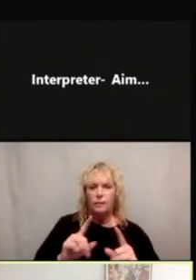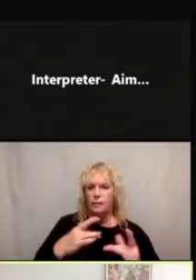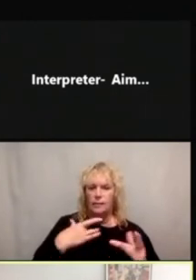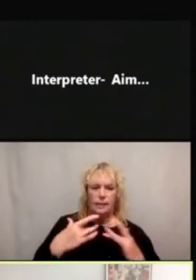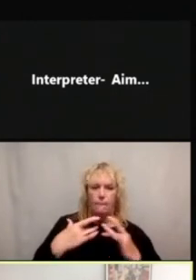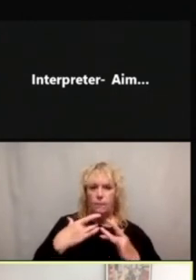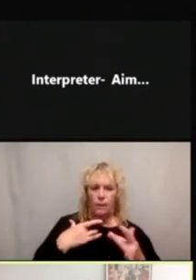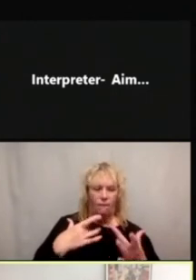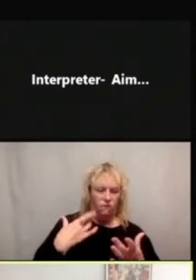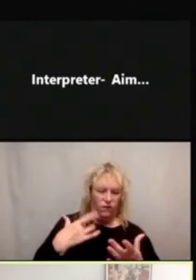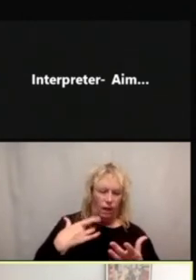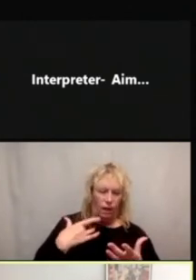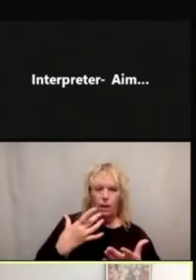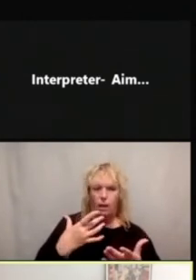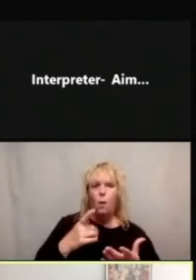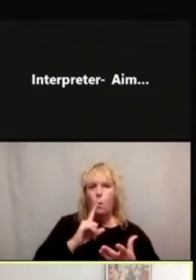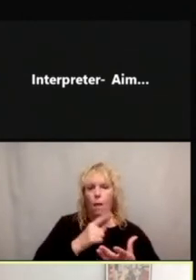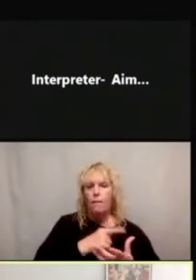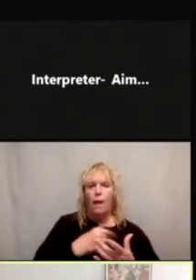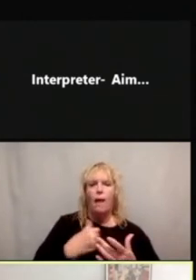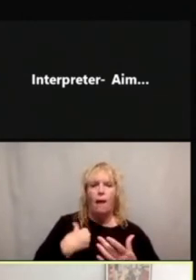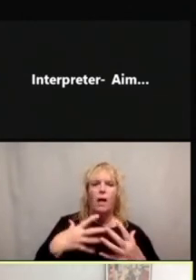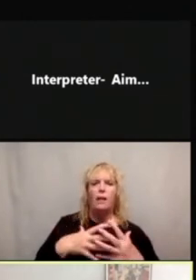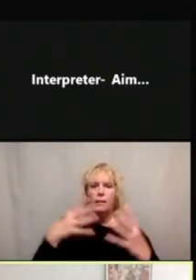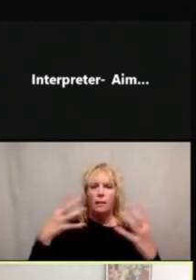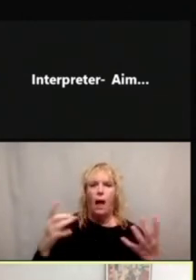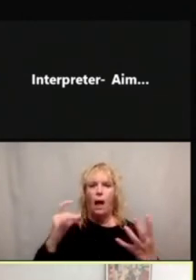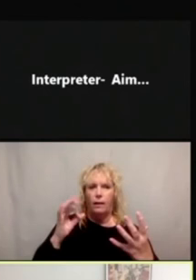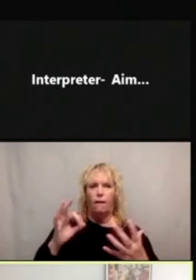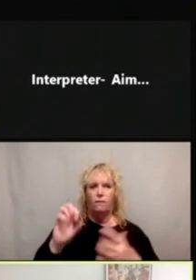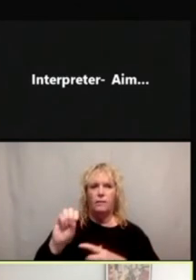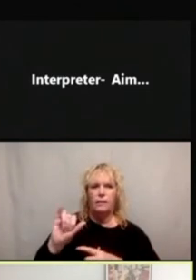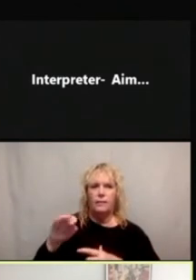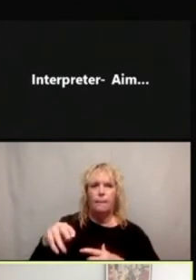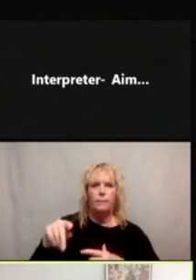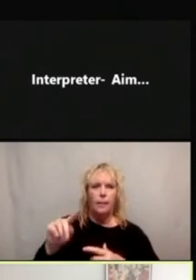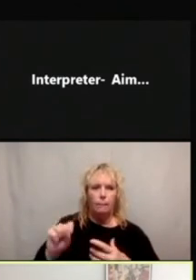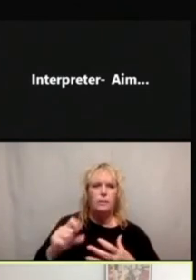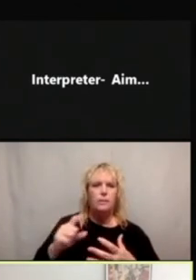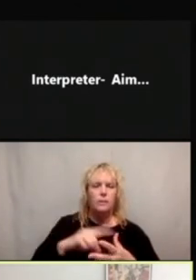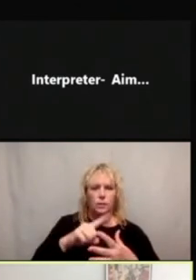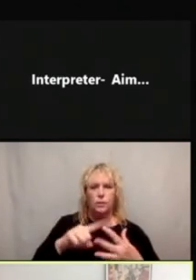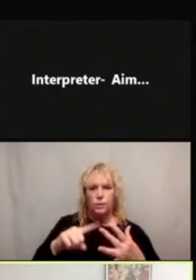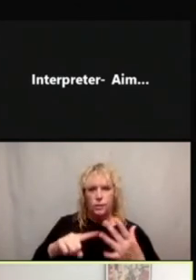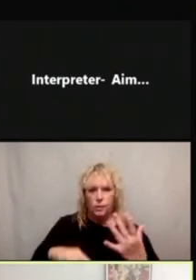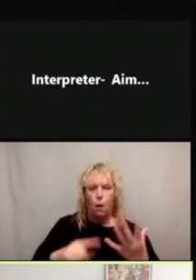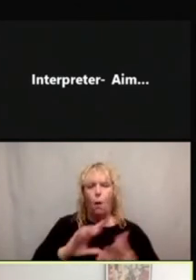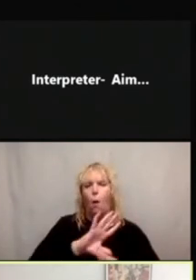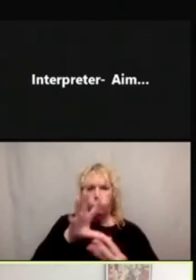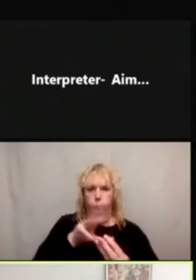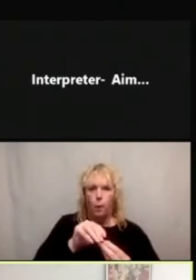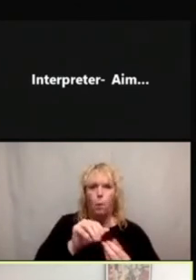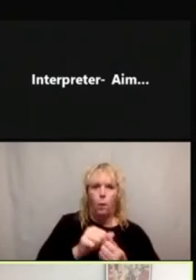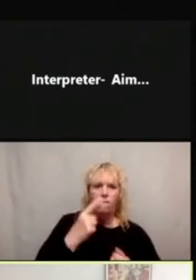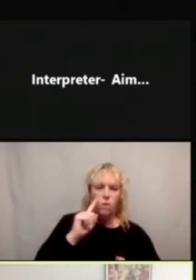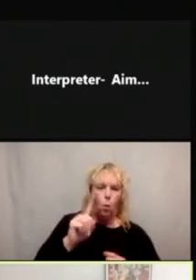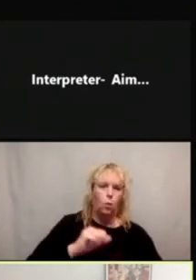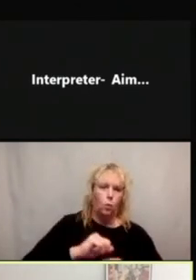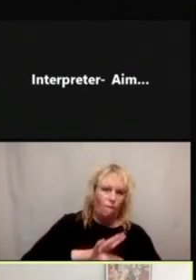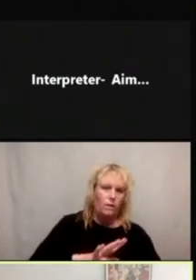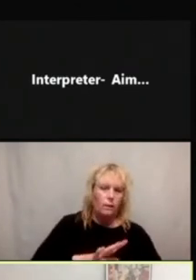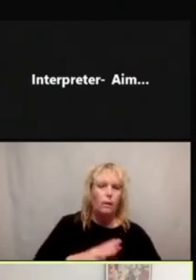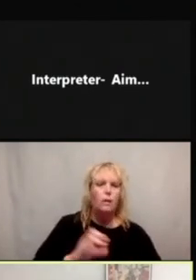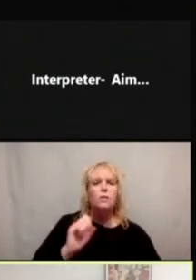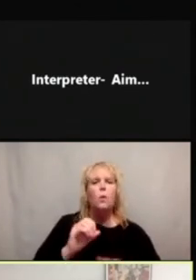because as we know, there are a lot of symptoms associated with COVID-19. And so we kind of revised the pictogram, we